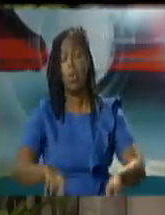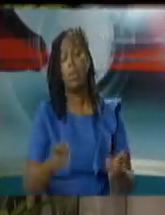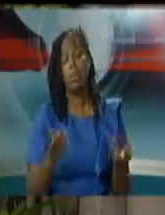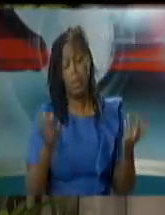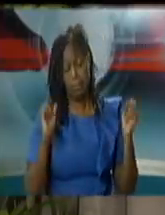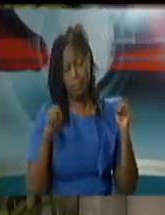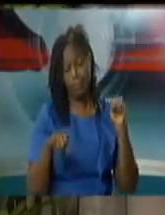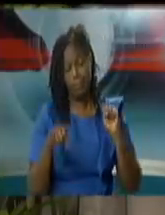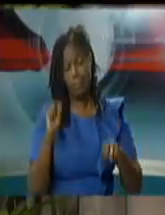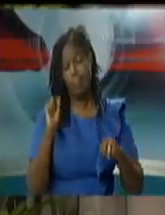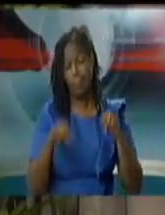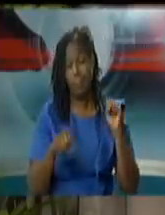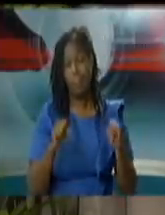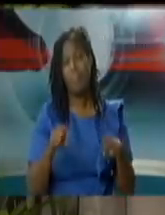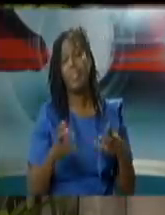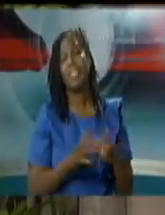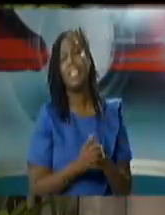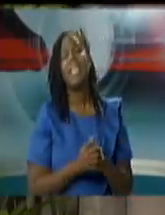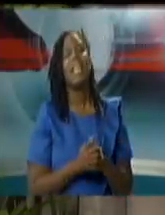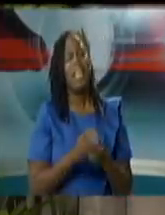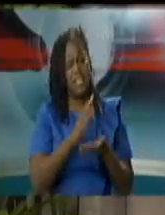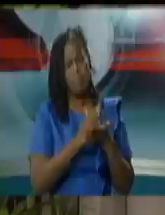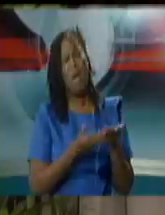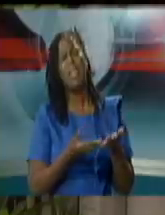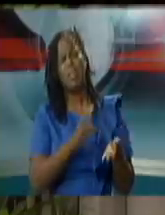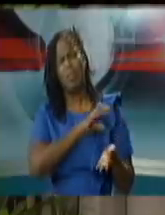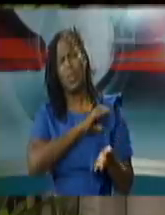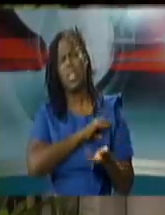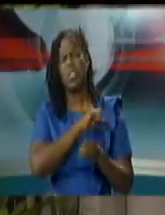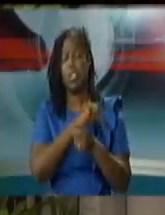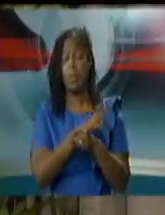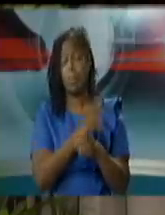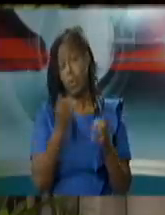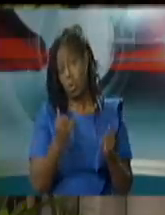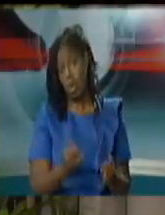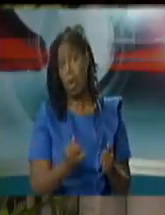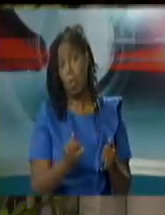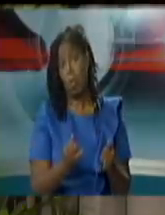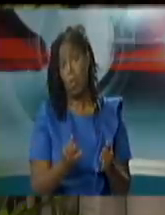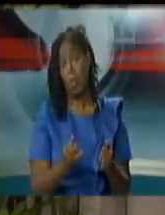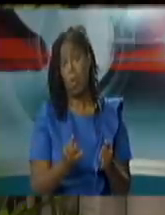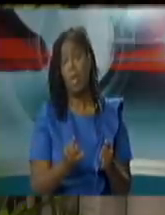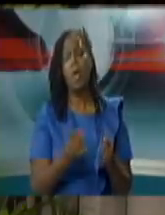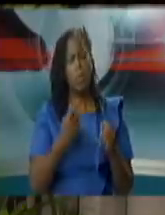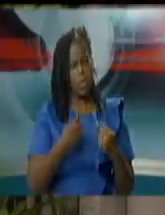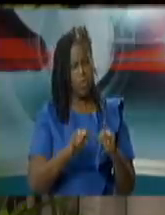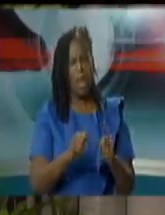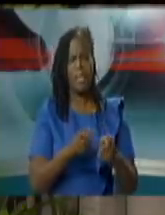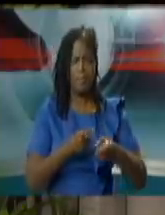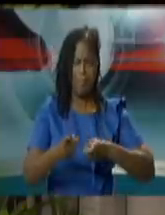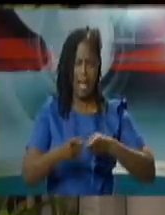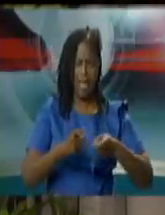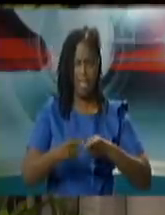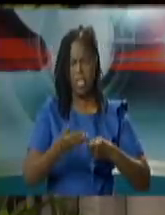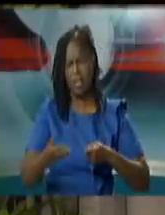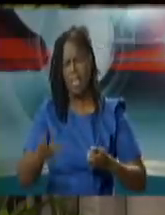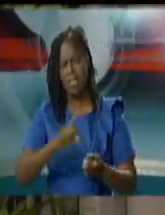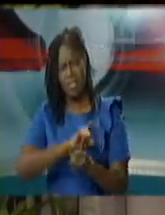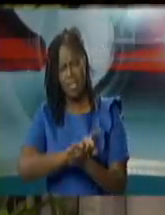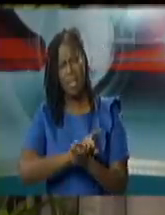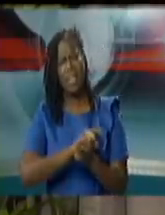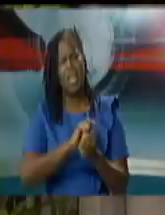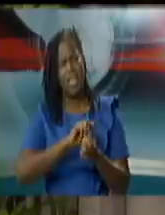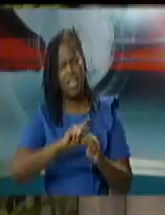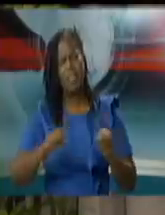a feature of policing and in this time of different management of population the commission of police